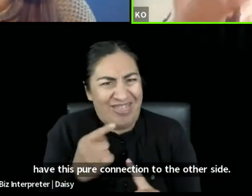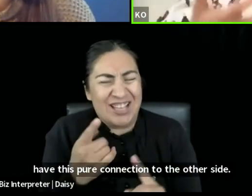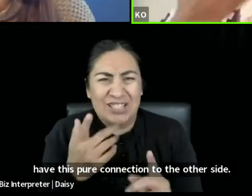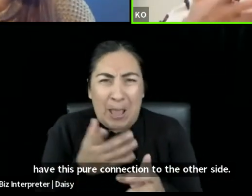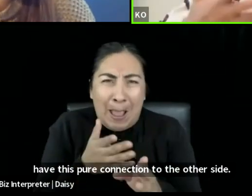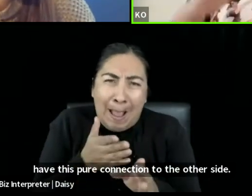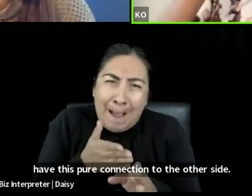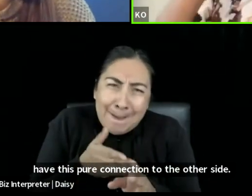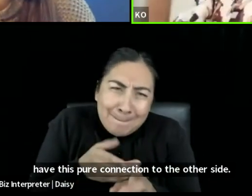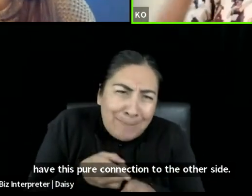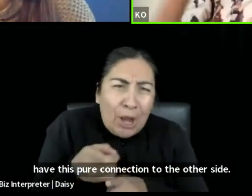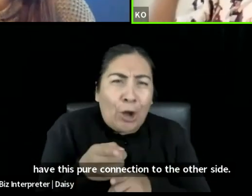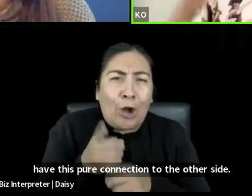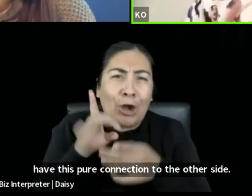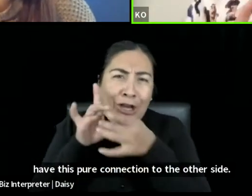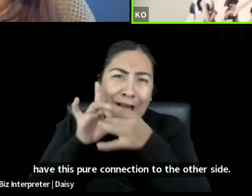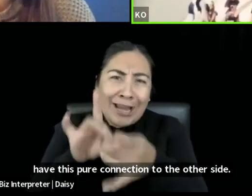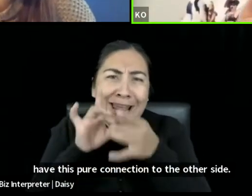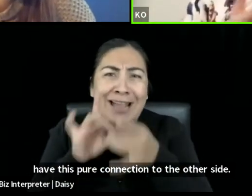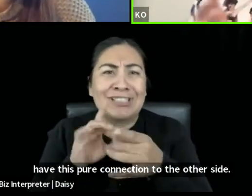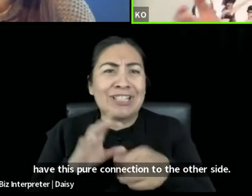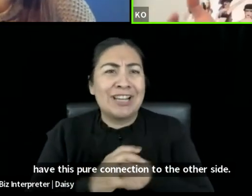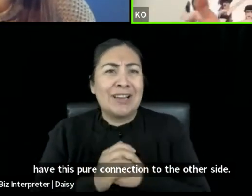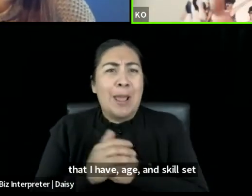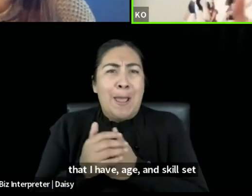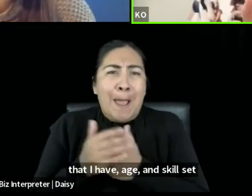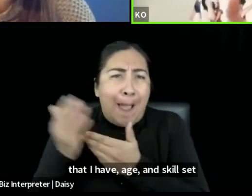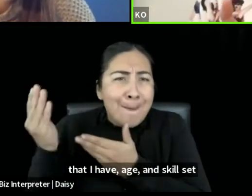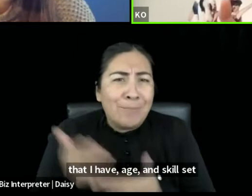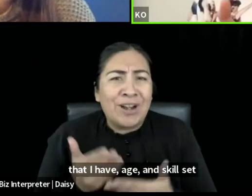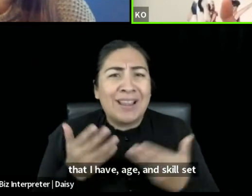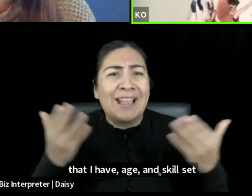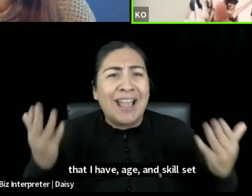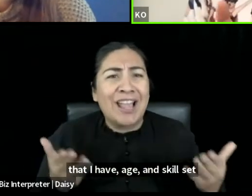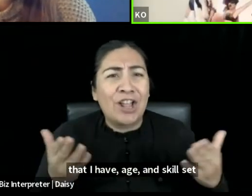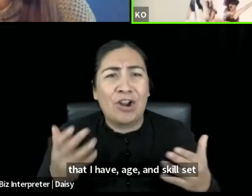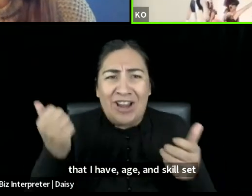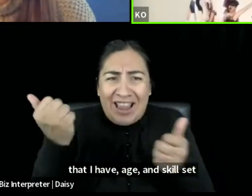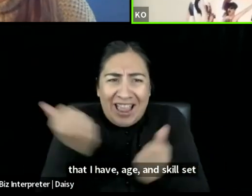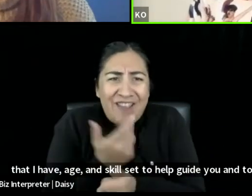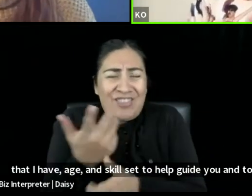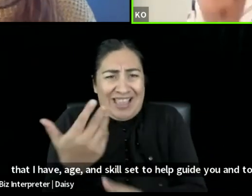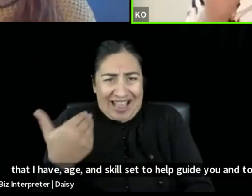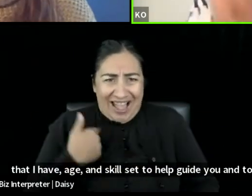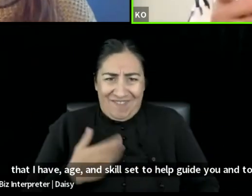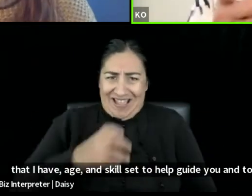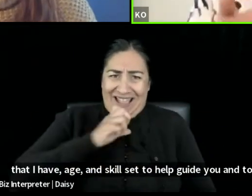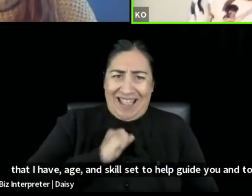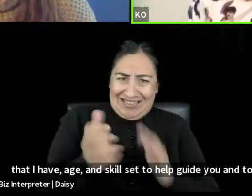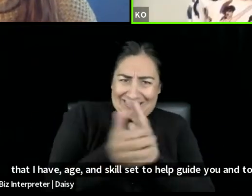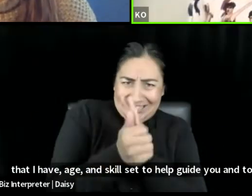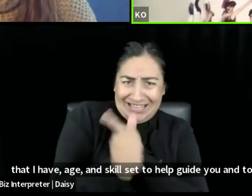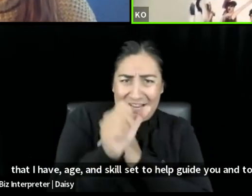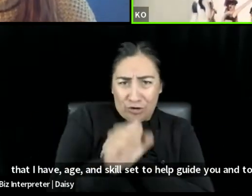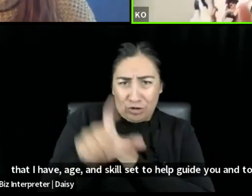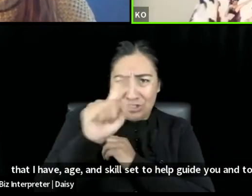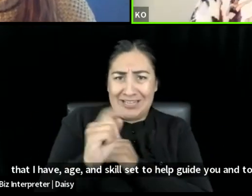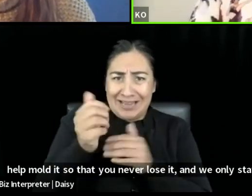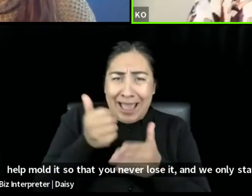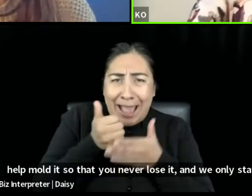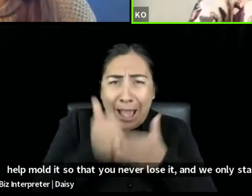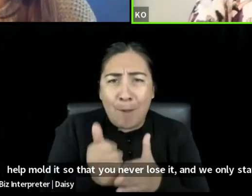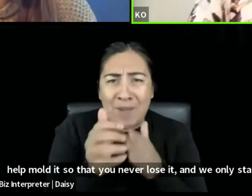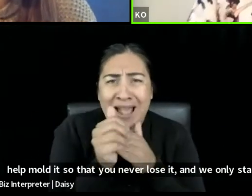use everything that I have age and skillset to help guide you and to help mold it so that you never lose it. And we only